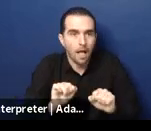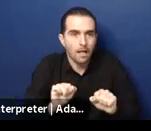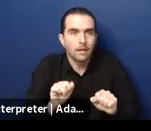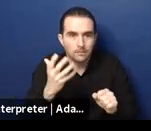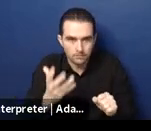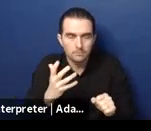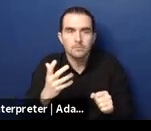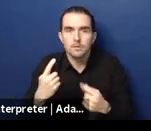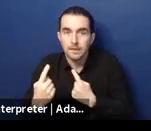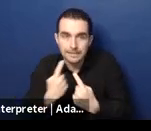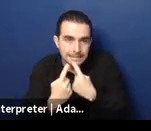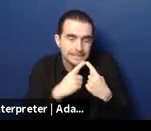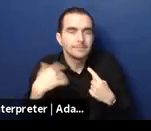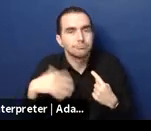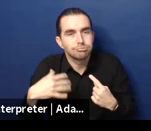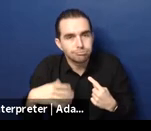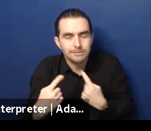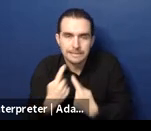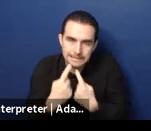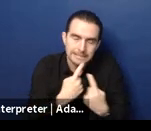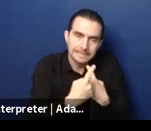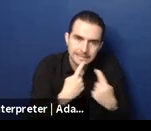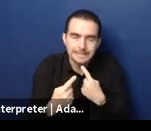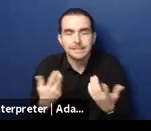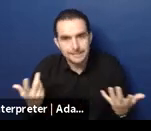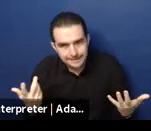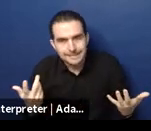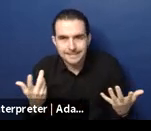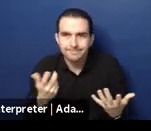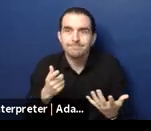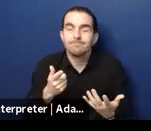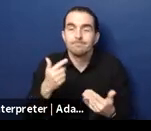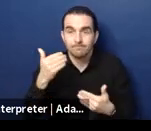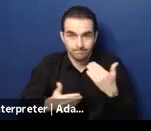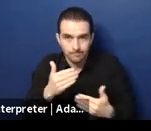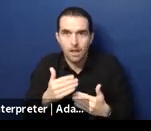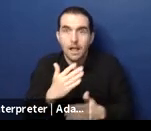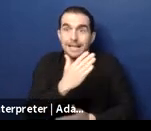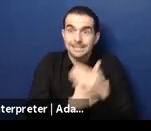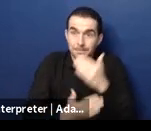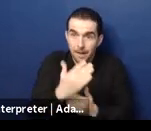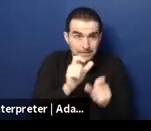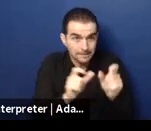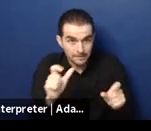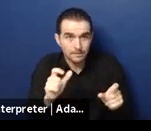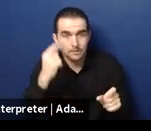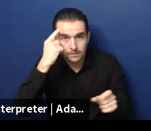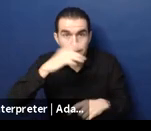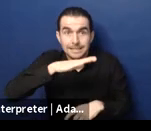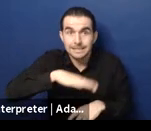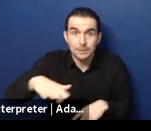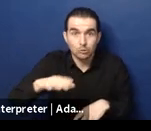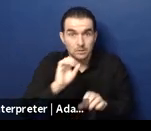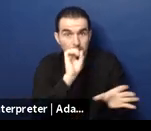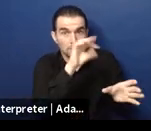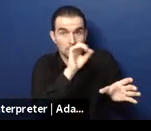support them in the community and the challenges of that. I think, as I've said, I there's been more emphasis on